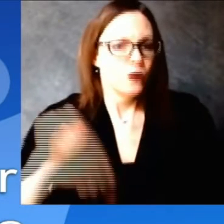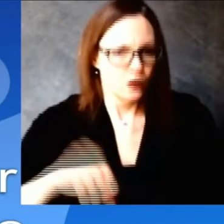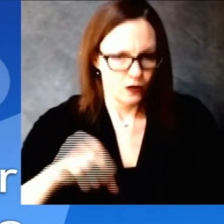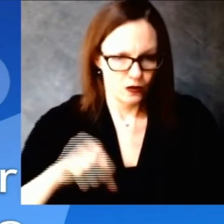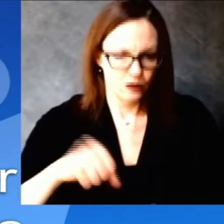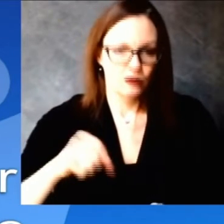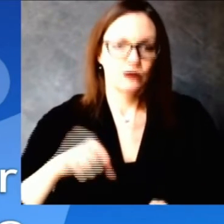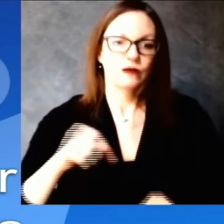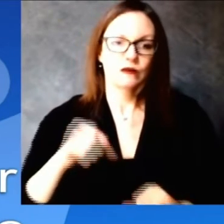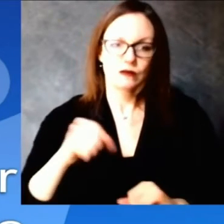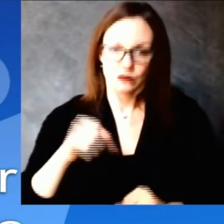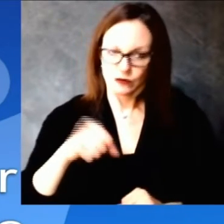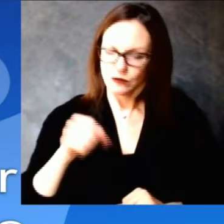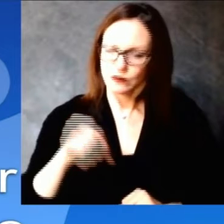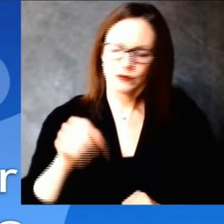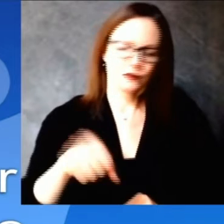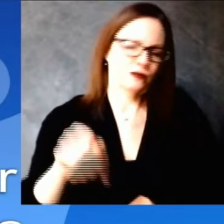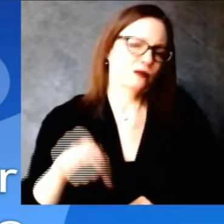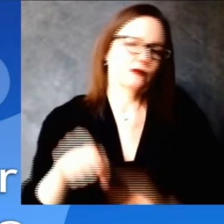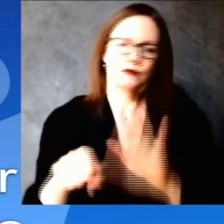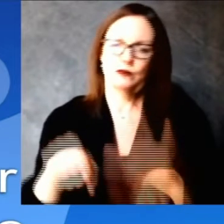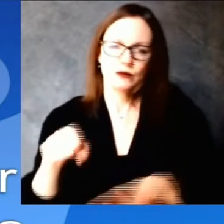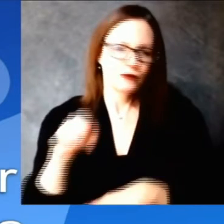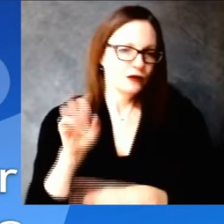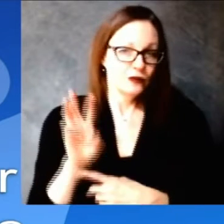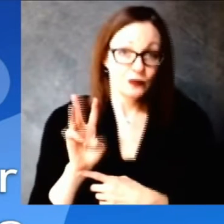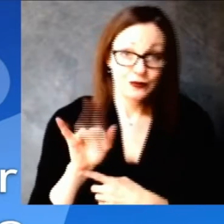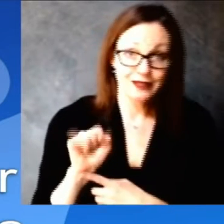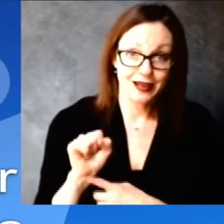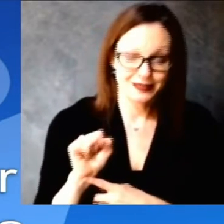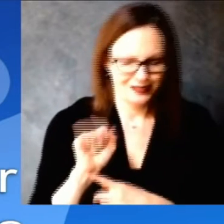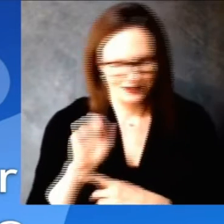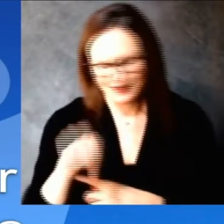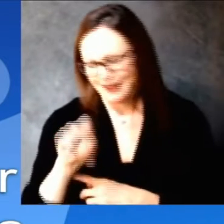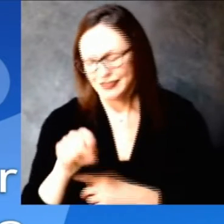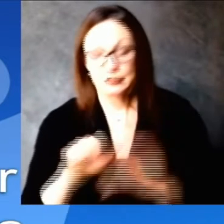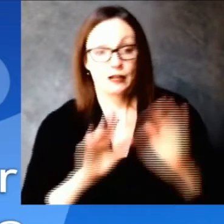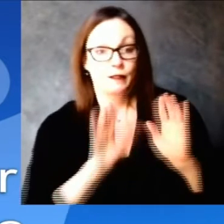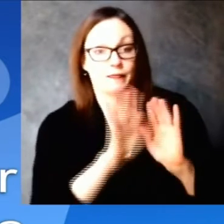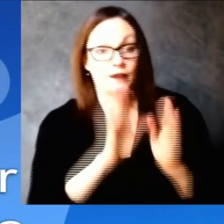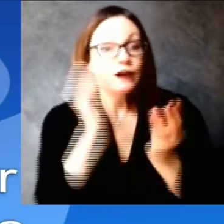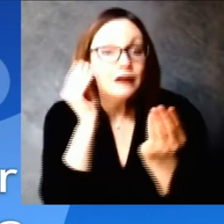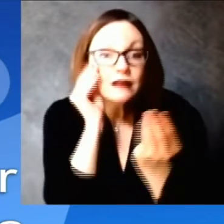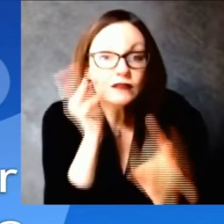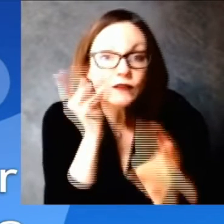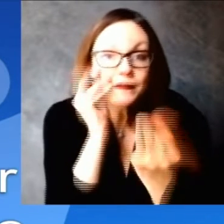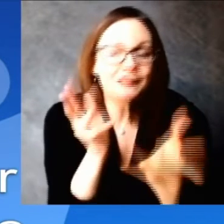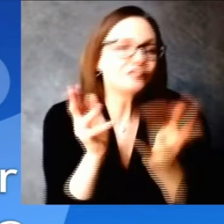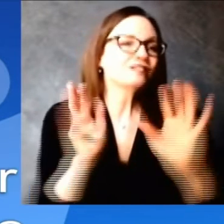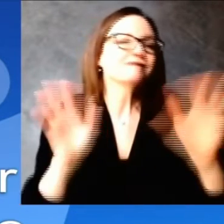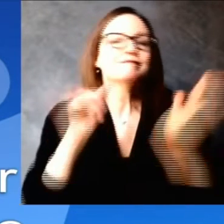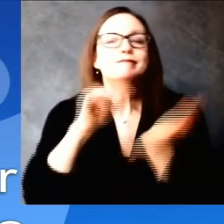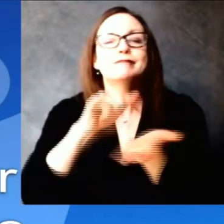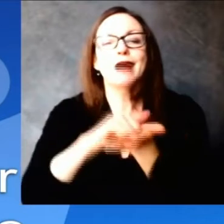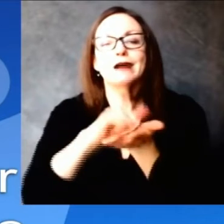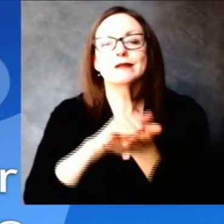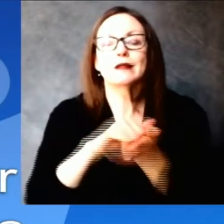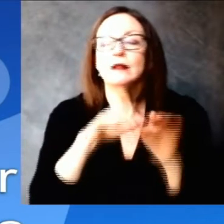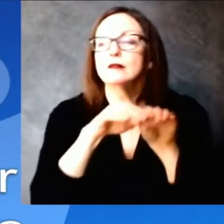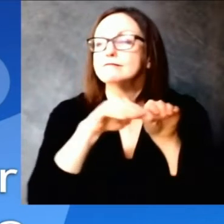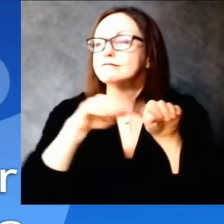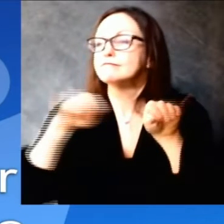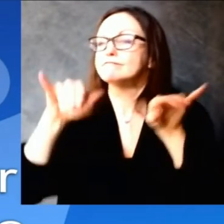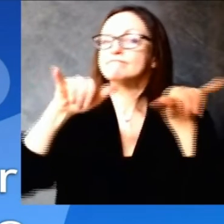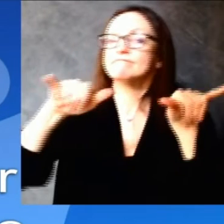can it does and end up change and so what you see reported to the cdc as well as what's reported on our